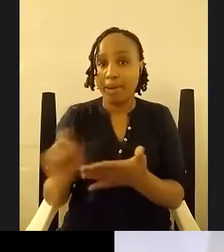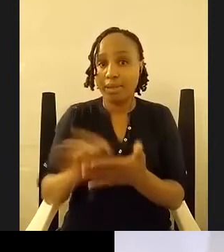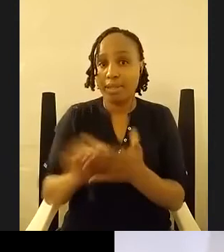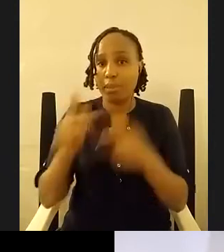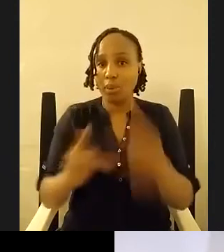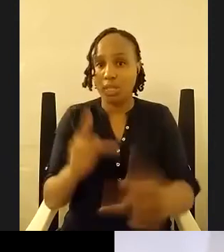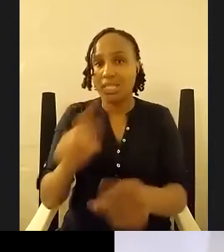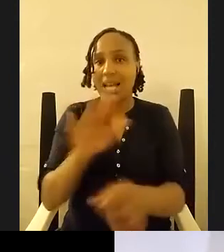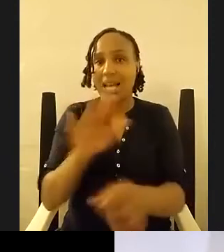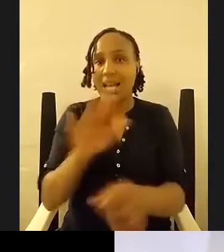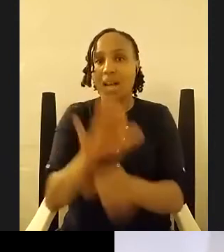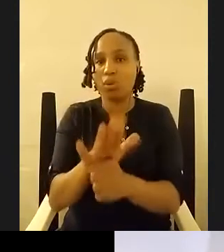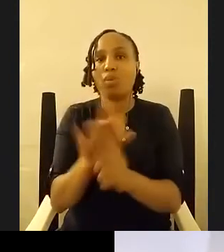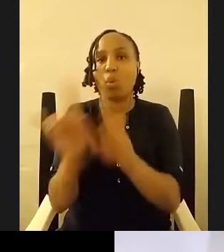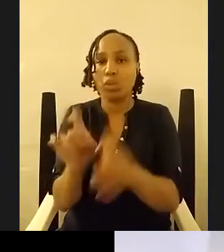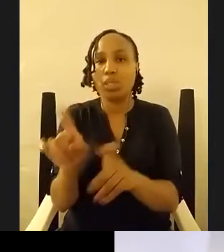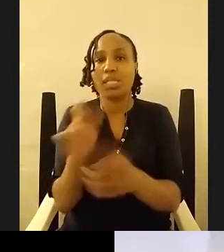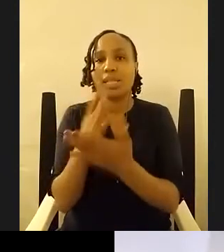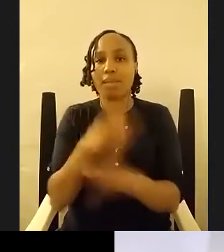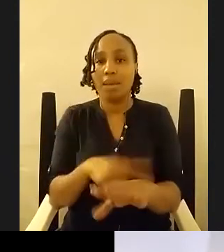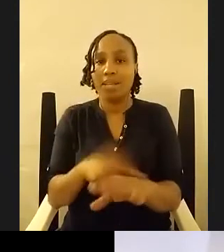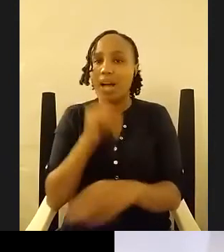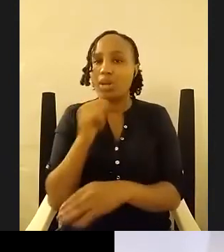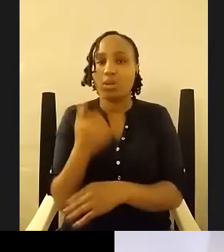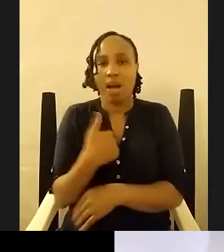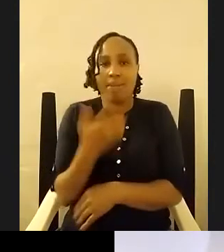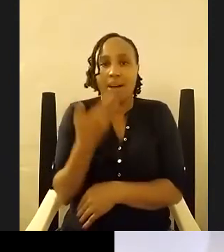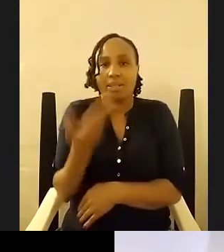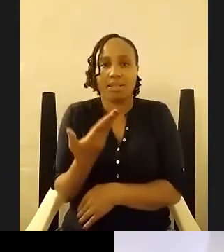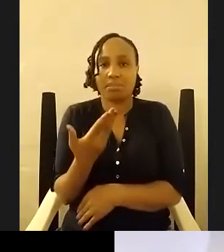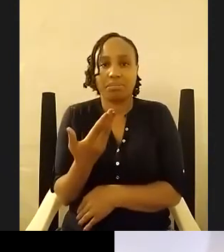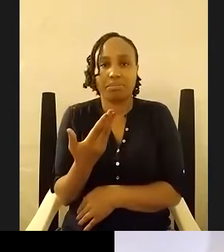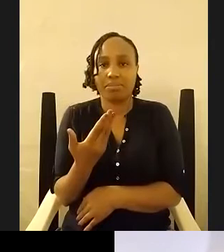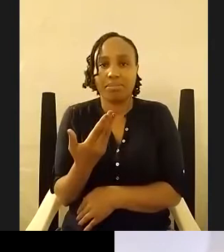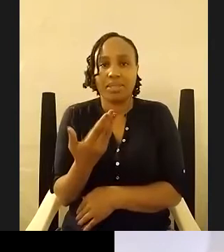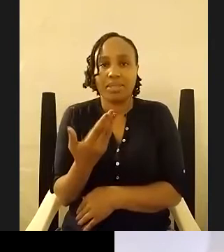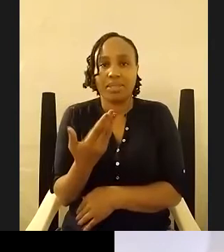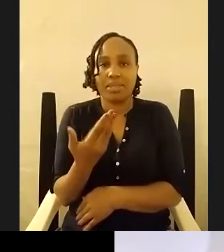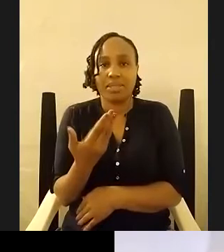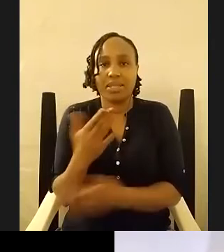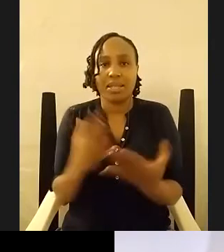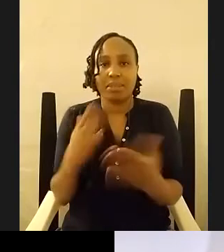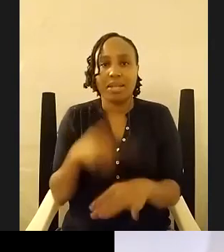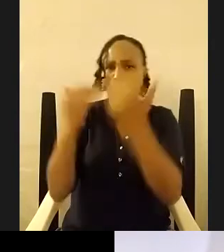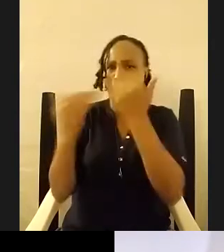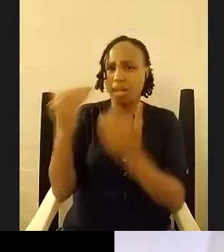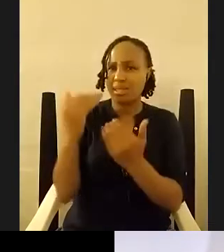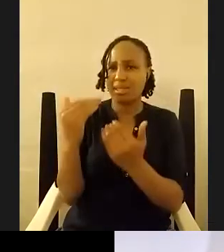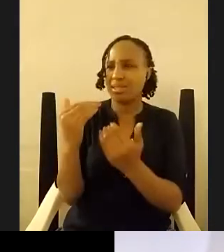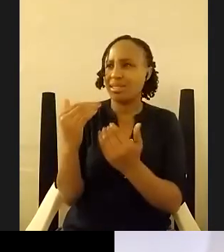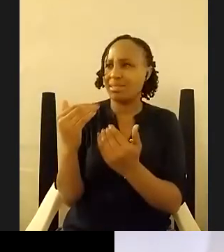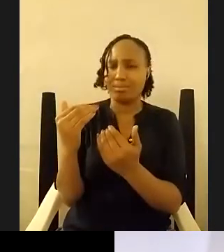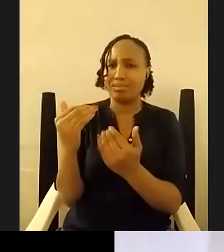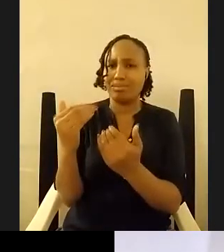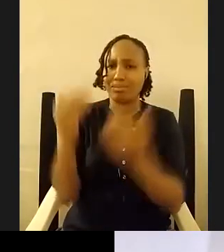sometimes i don't even have answers so there are questions when people ask me about this little light of mine i'm like i don't know i simply don't know you know